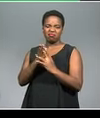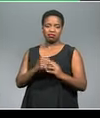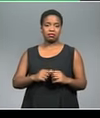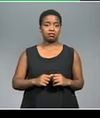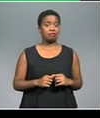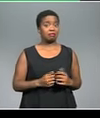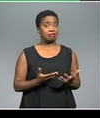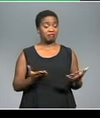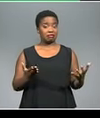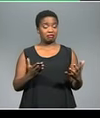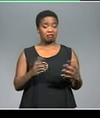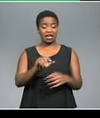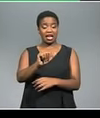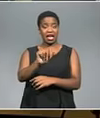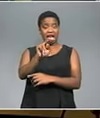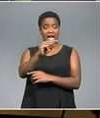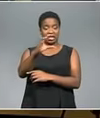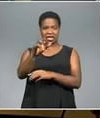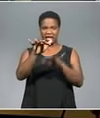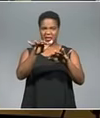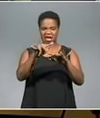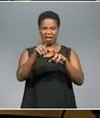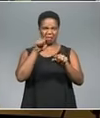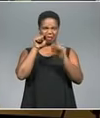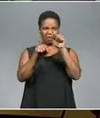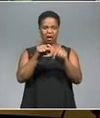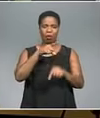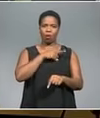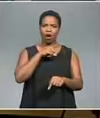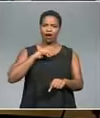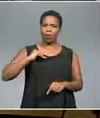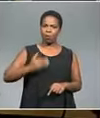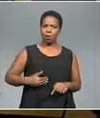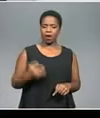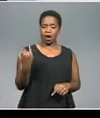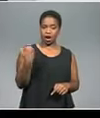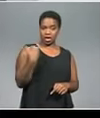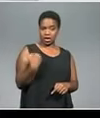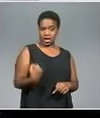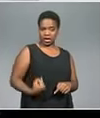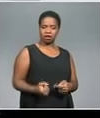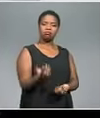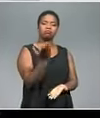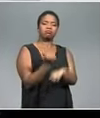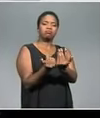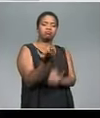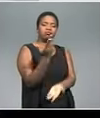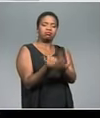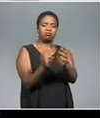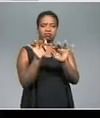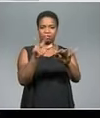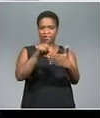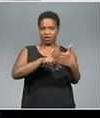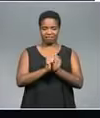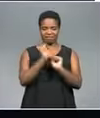And the ANC comes under fire for its election campaign, which uses female sexuality to appeal to voters.